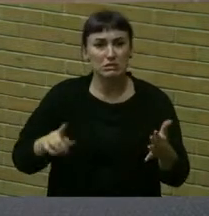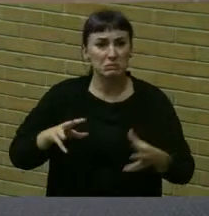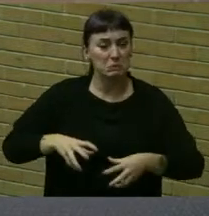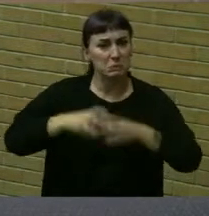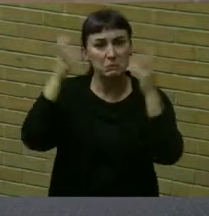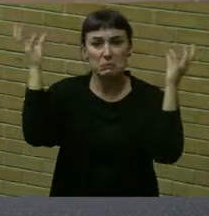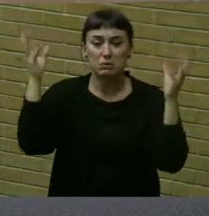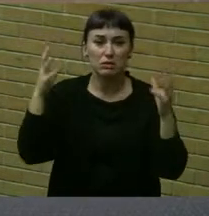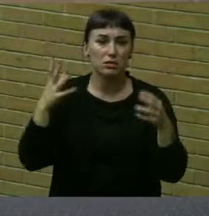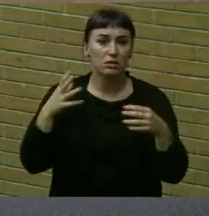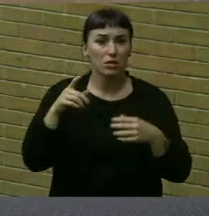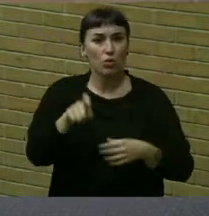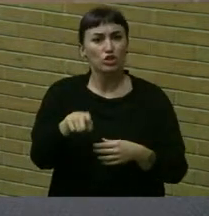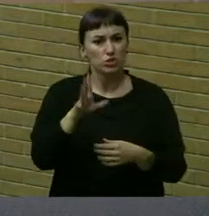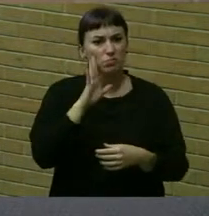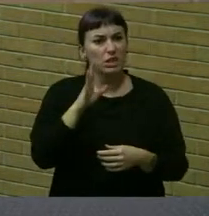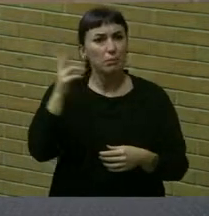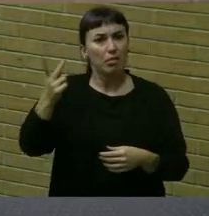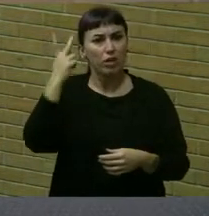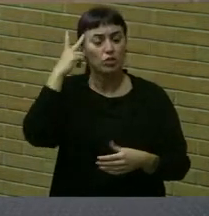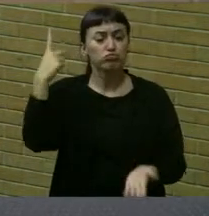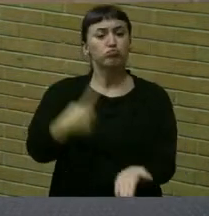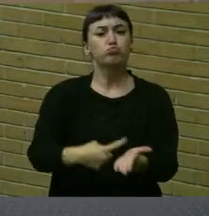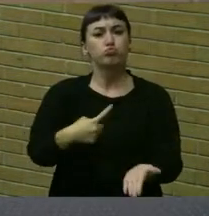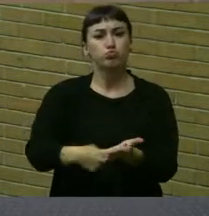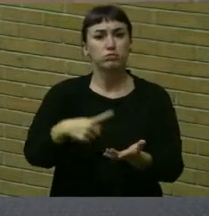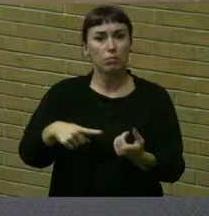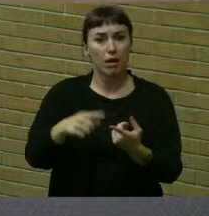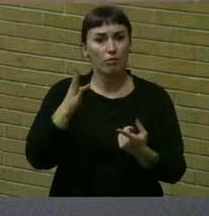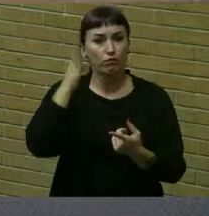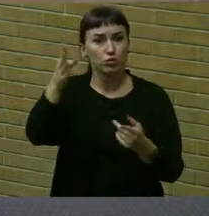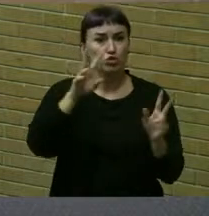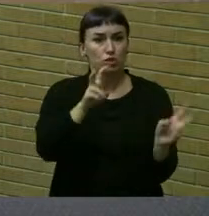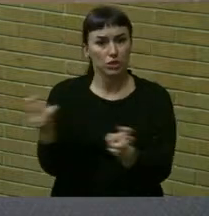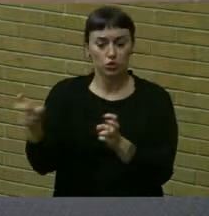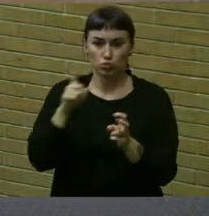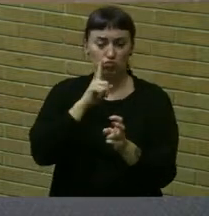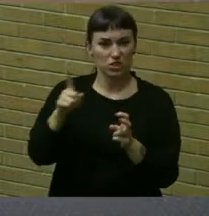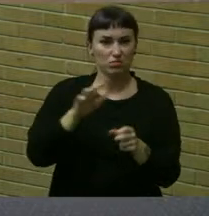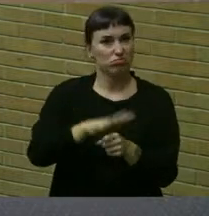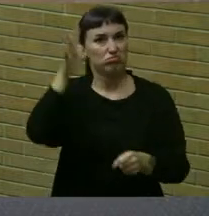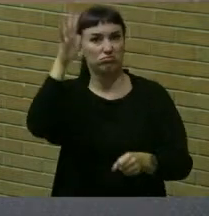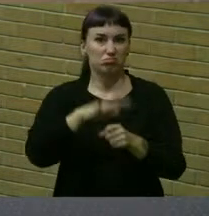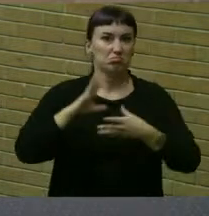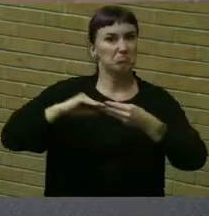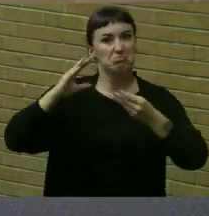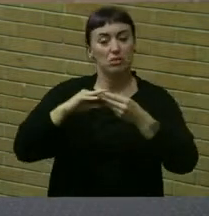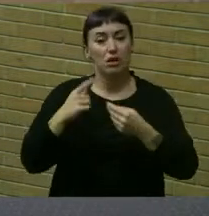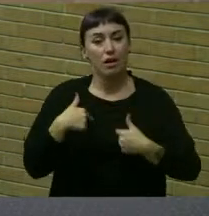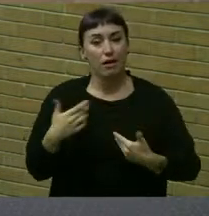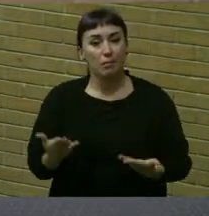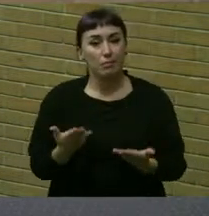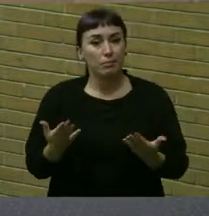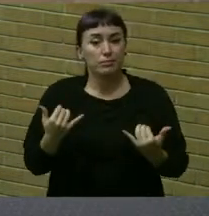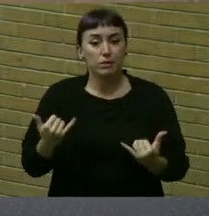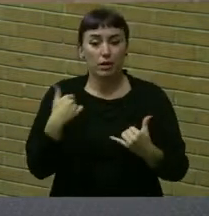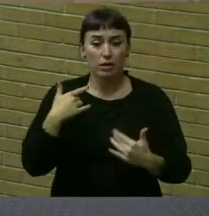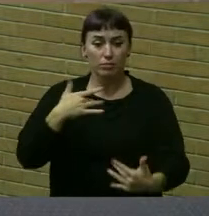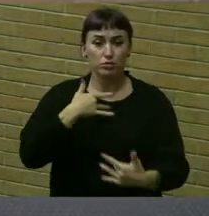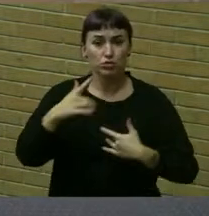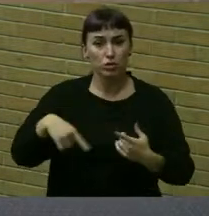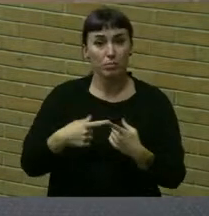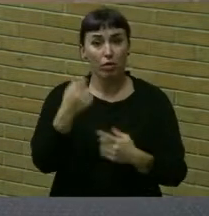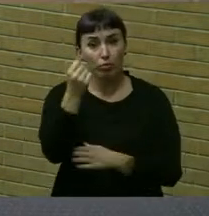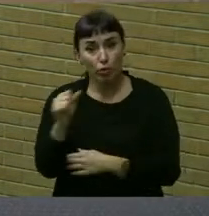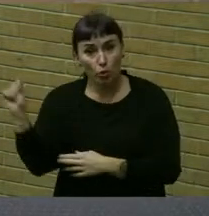be a robust political discussion about our future and the issues that affect us. I'm here today because I'm concerned about the